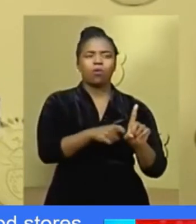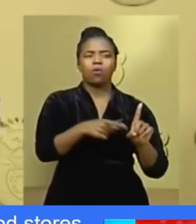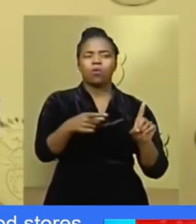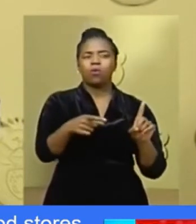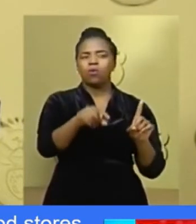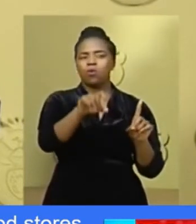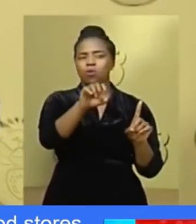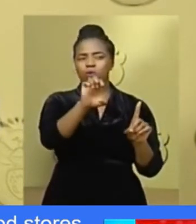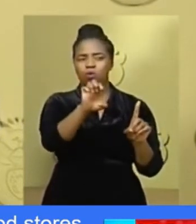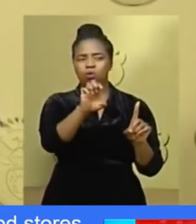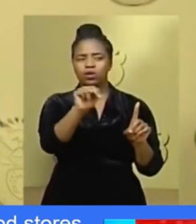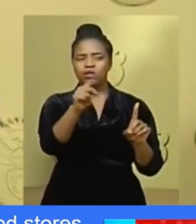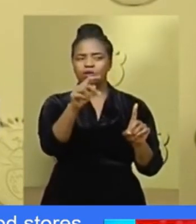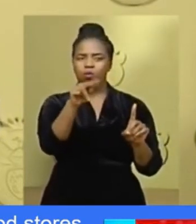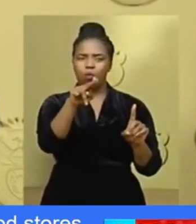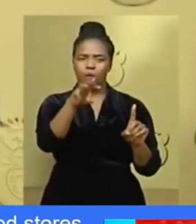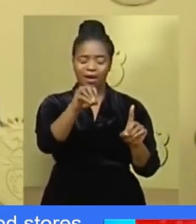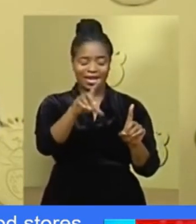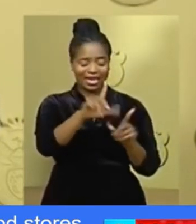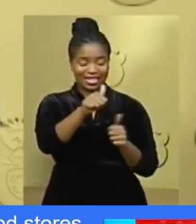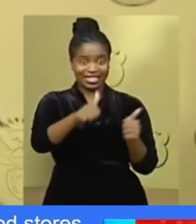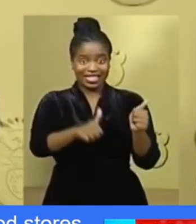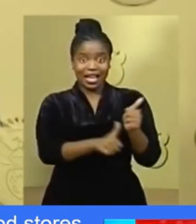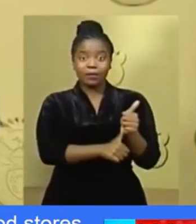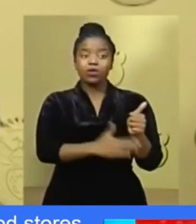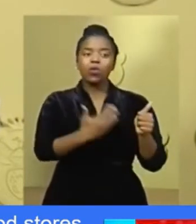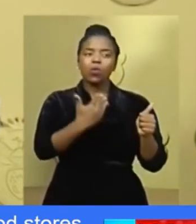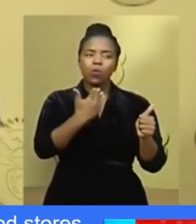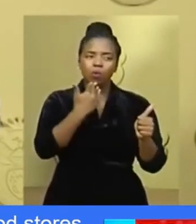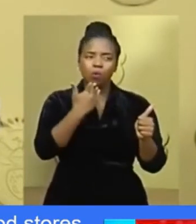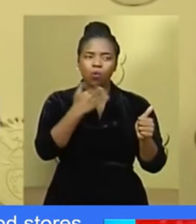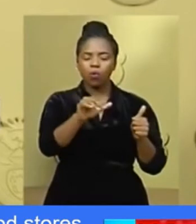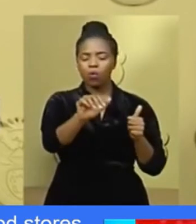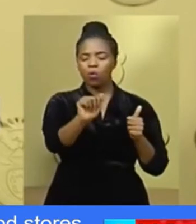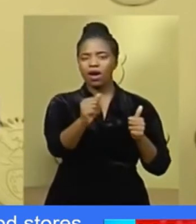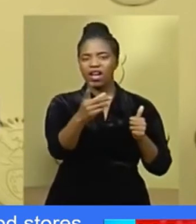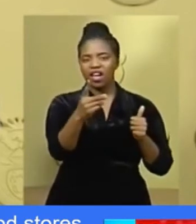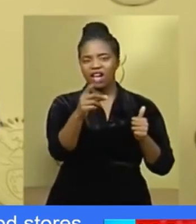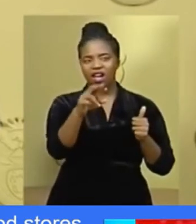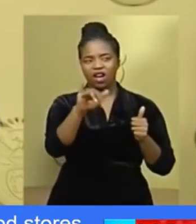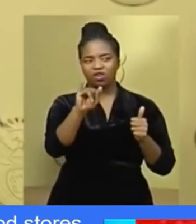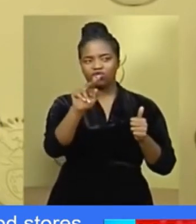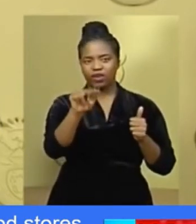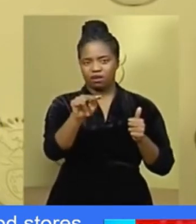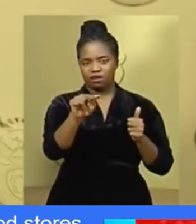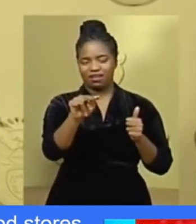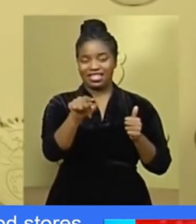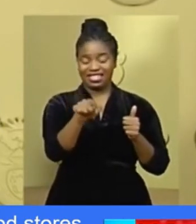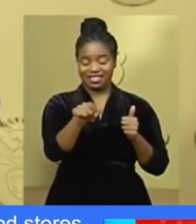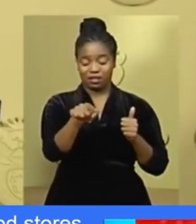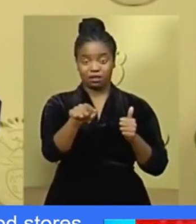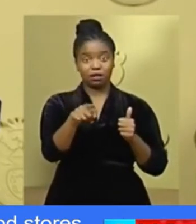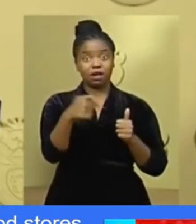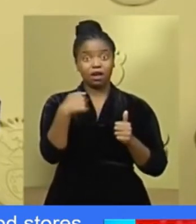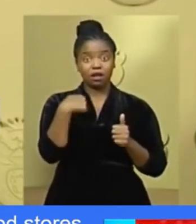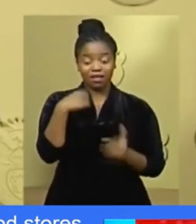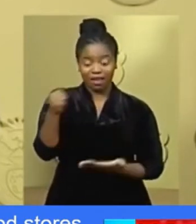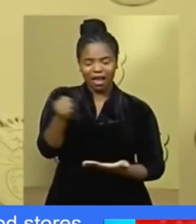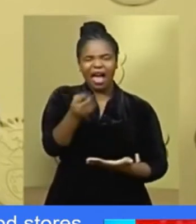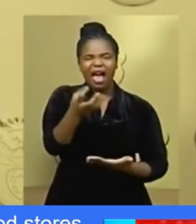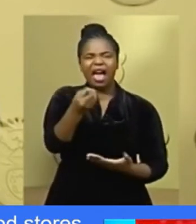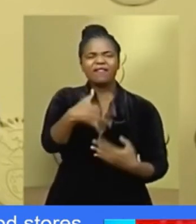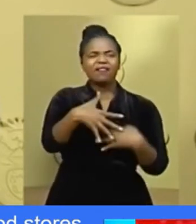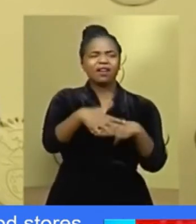and the deputy chairperson will be Mr. Adrian Andhoven. The fund has a